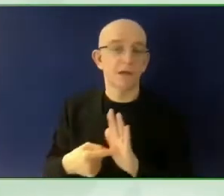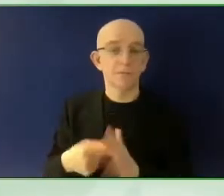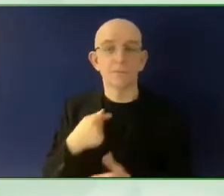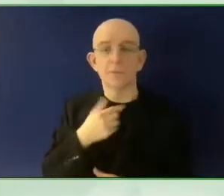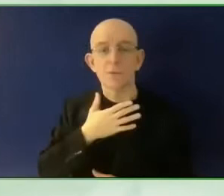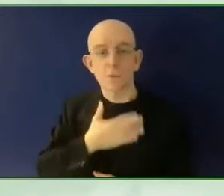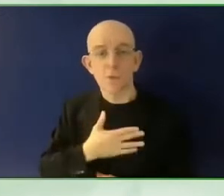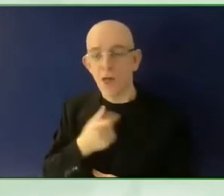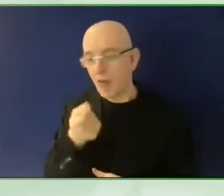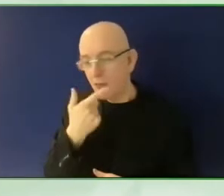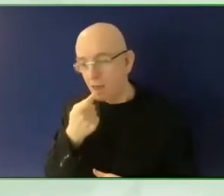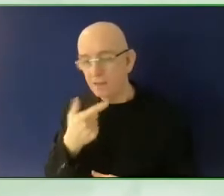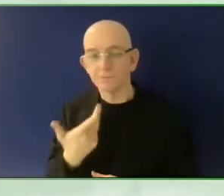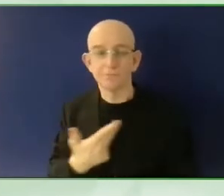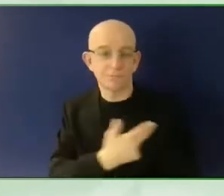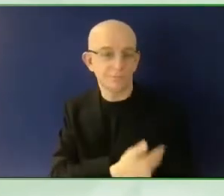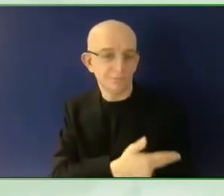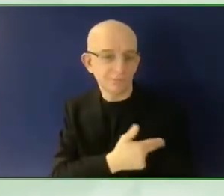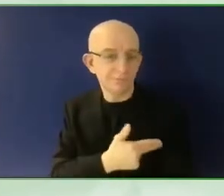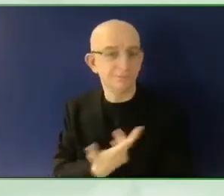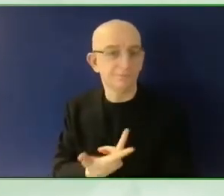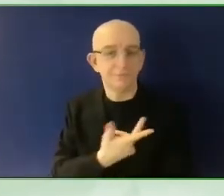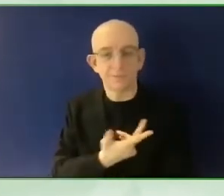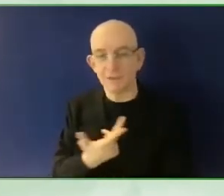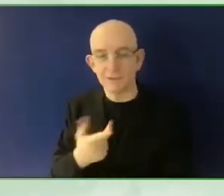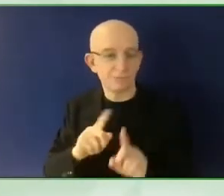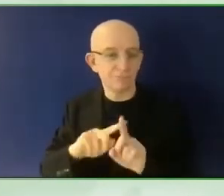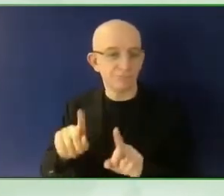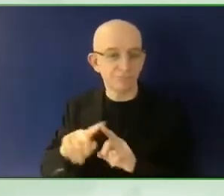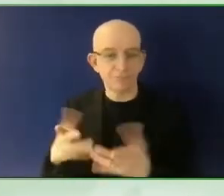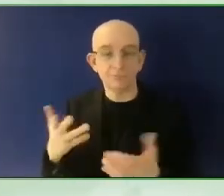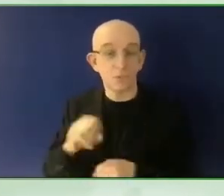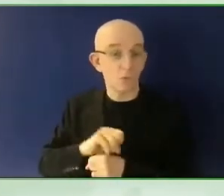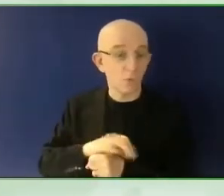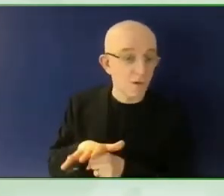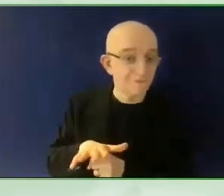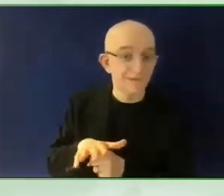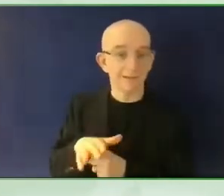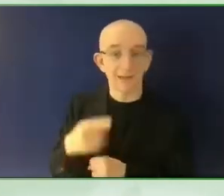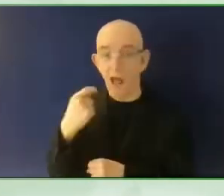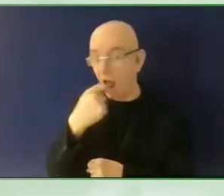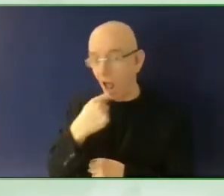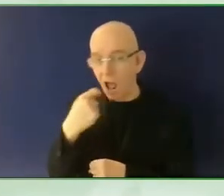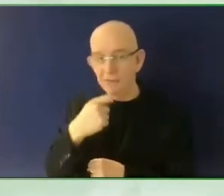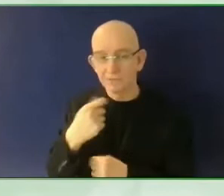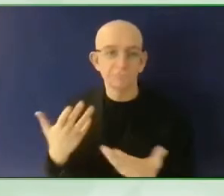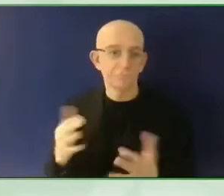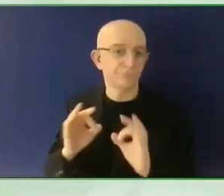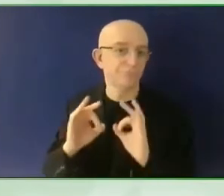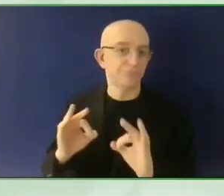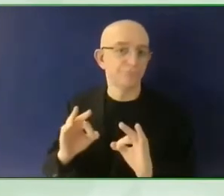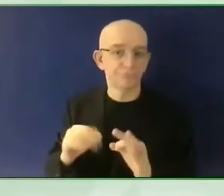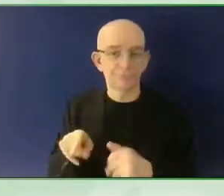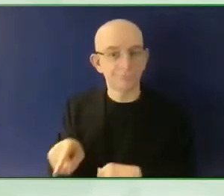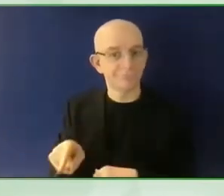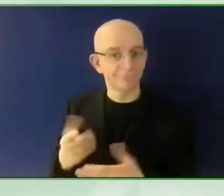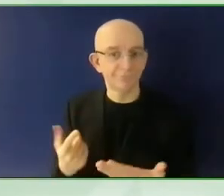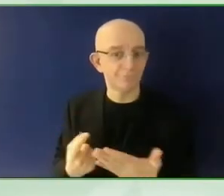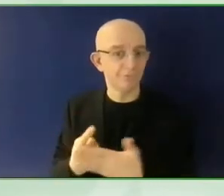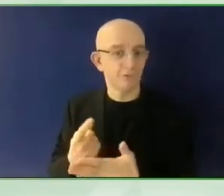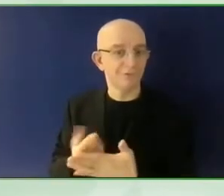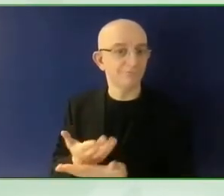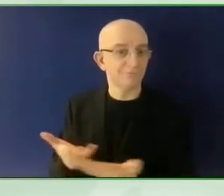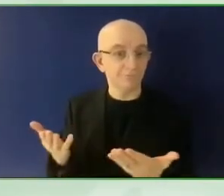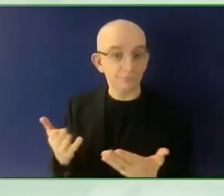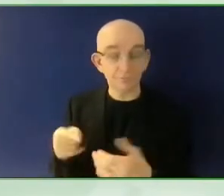And we also heard, OK, how do you make marketing for this? And it's word of mouth. It's by telling people that there is something good